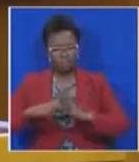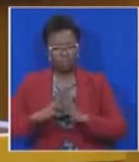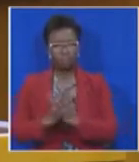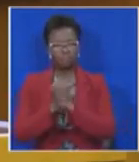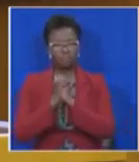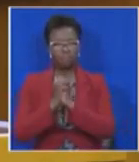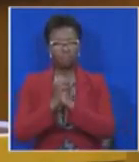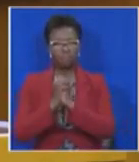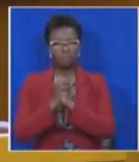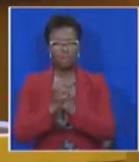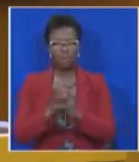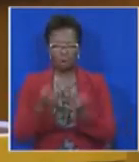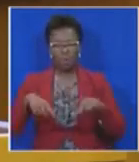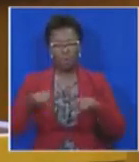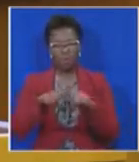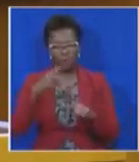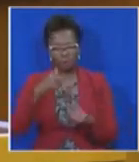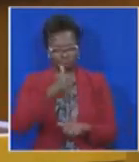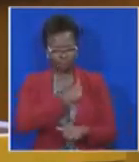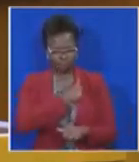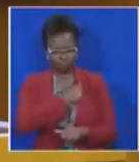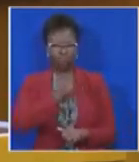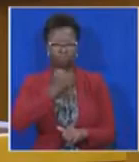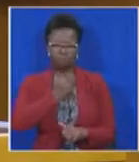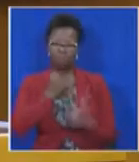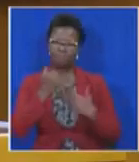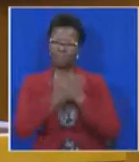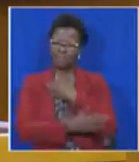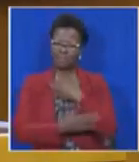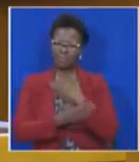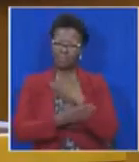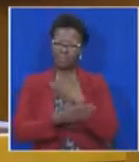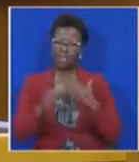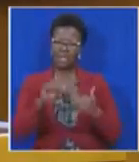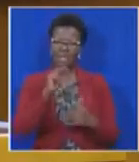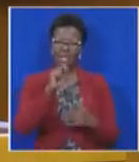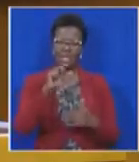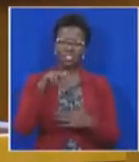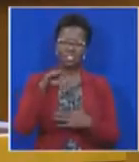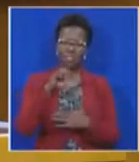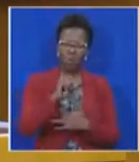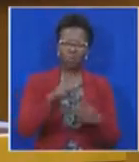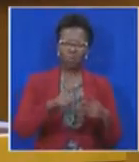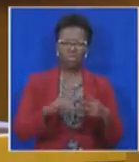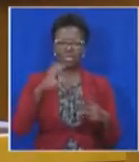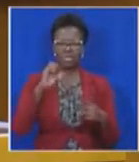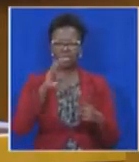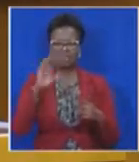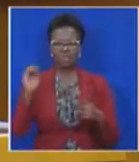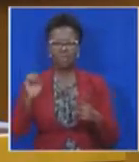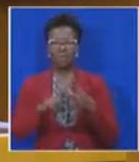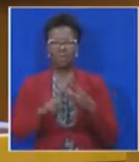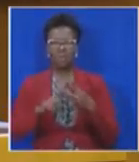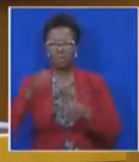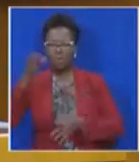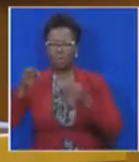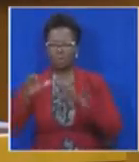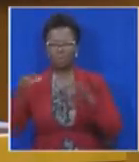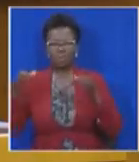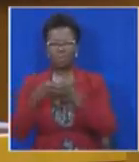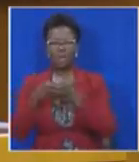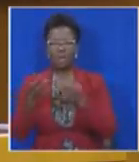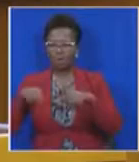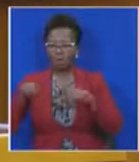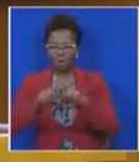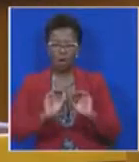front of patriotic citizens, civil society organisations and political parties to save